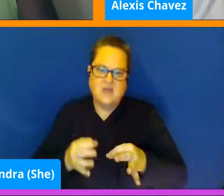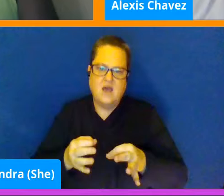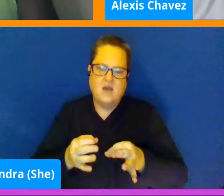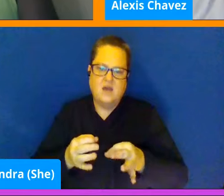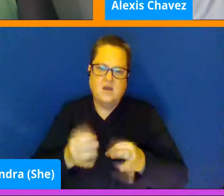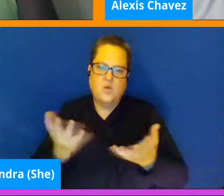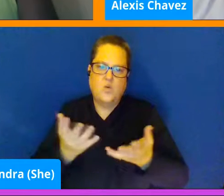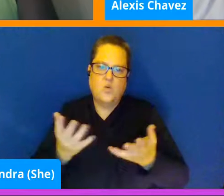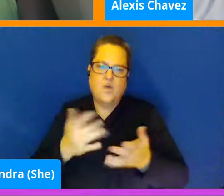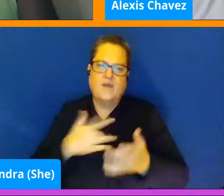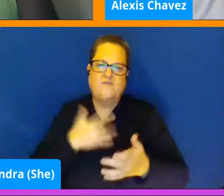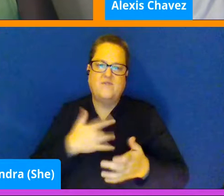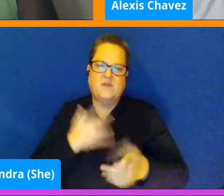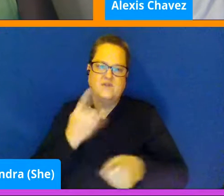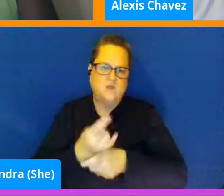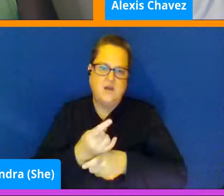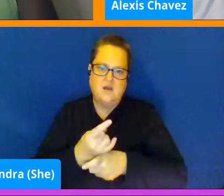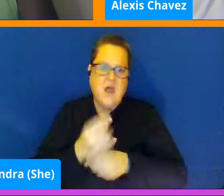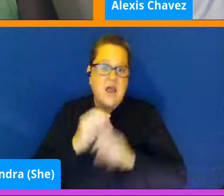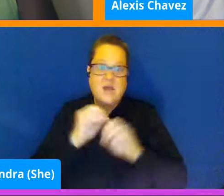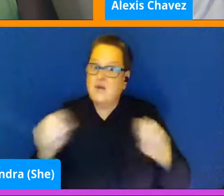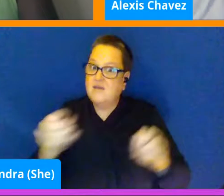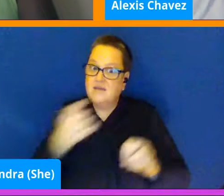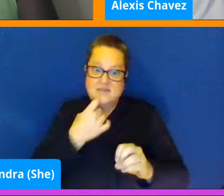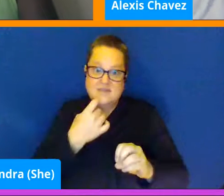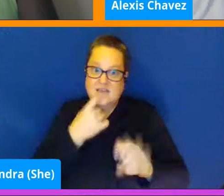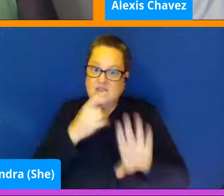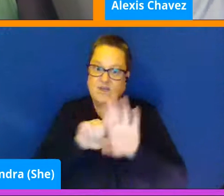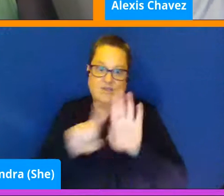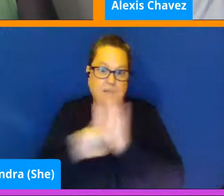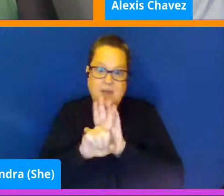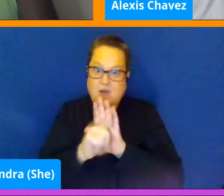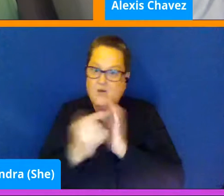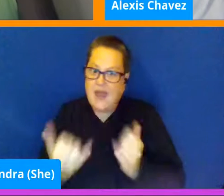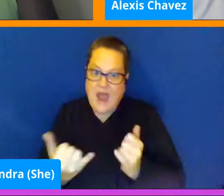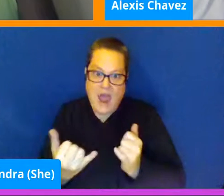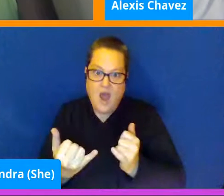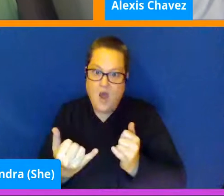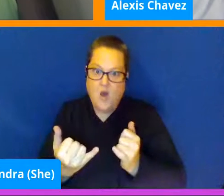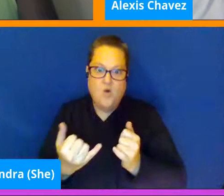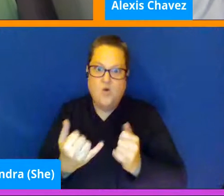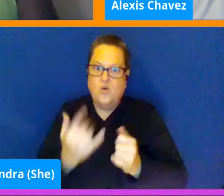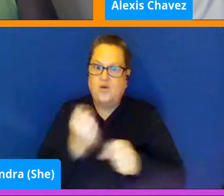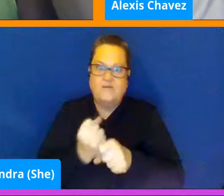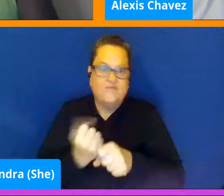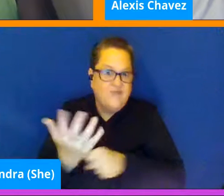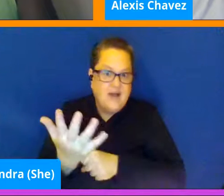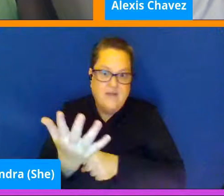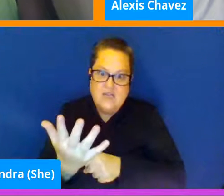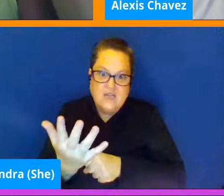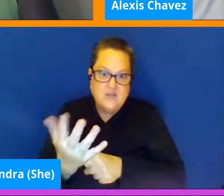There's nothing that says that you have to come out now or in five years or in 30 years.